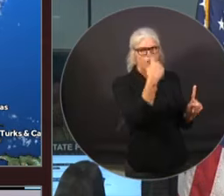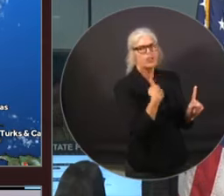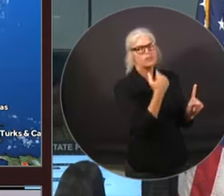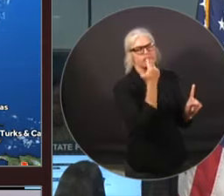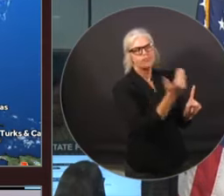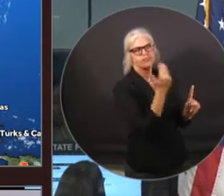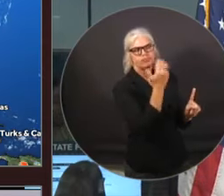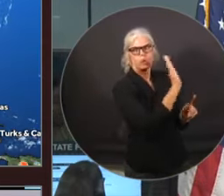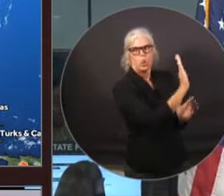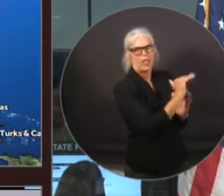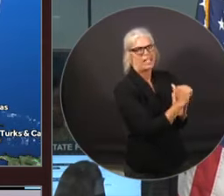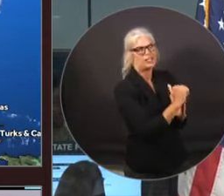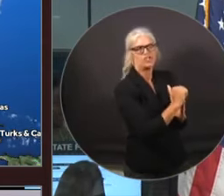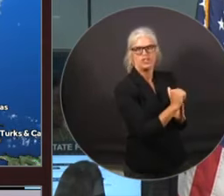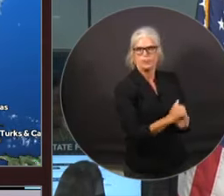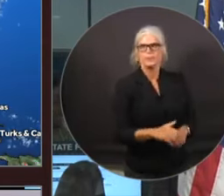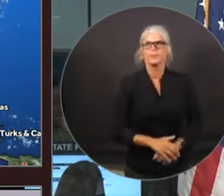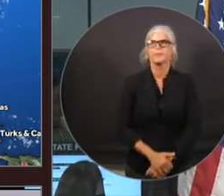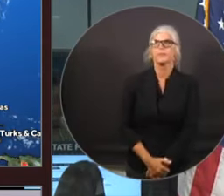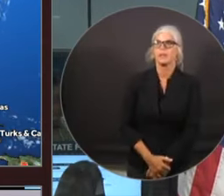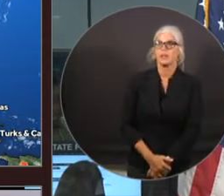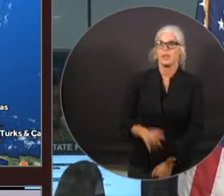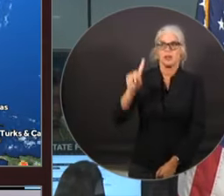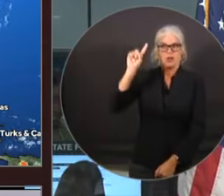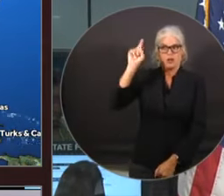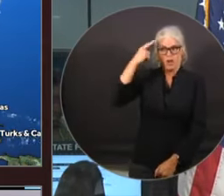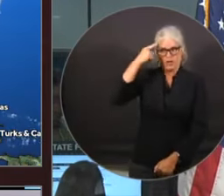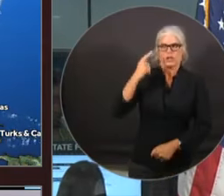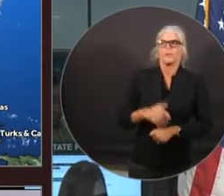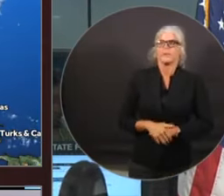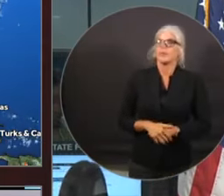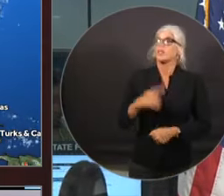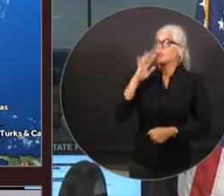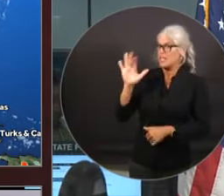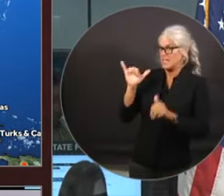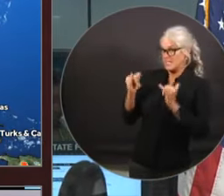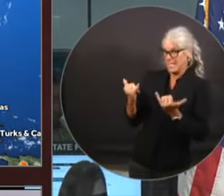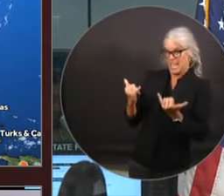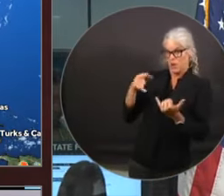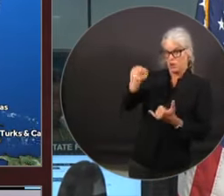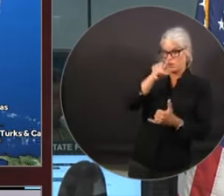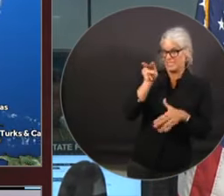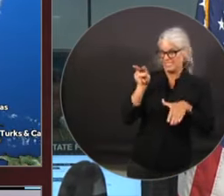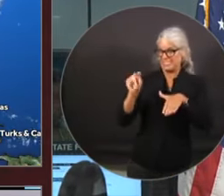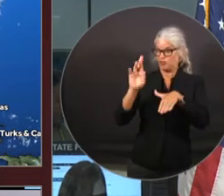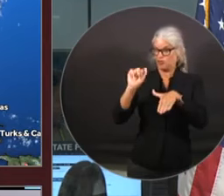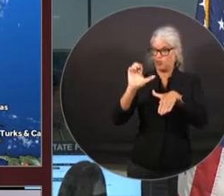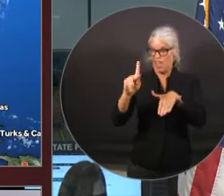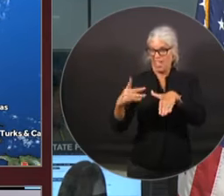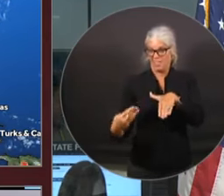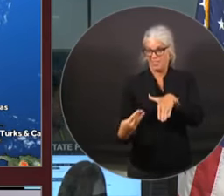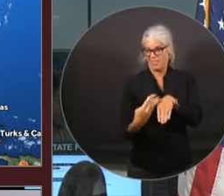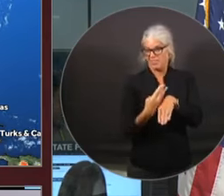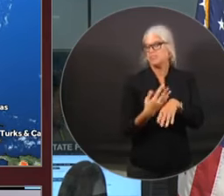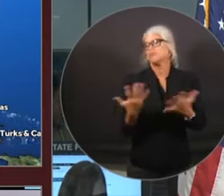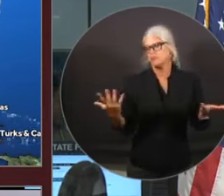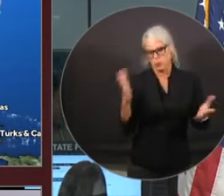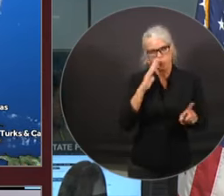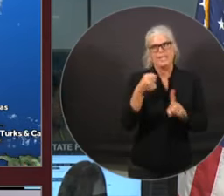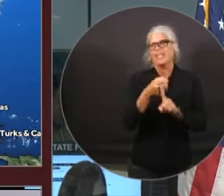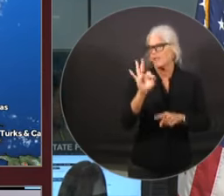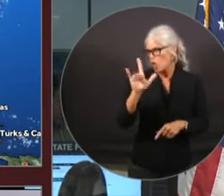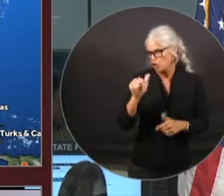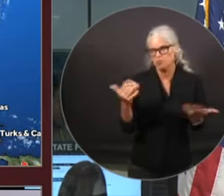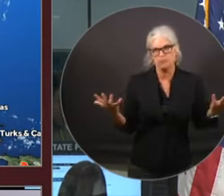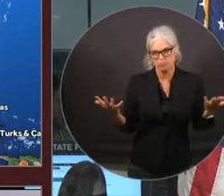Now, as you look at the, you know, the track of this, it is obviously going to impact Florida somewhere in the Big